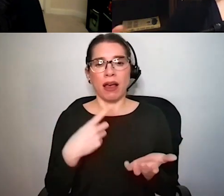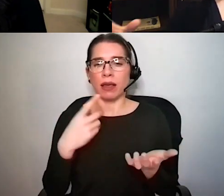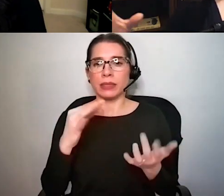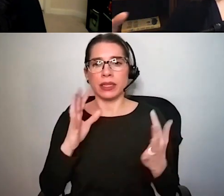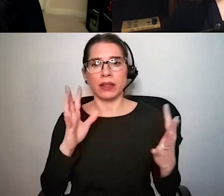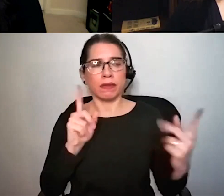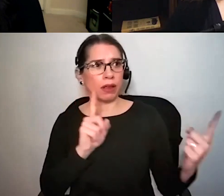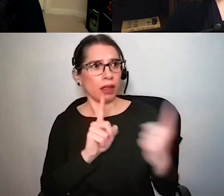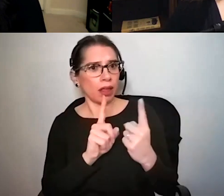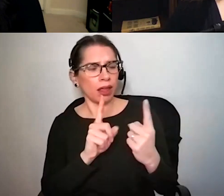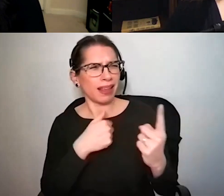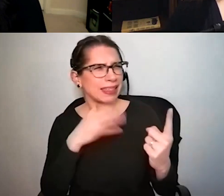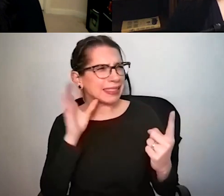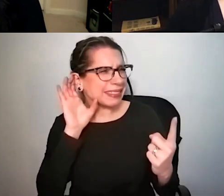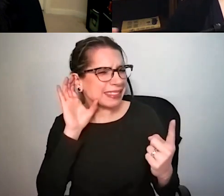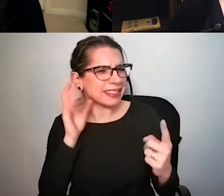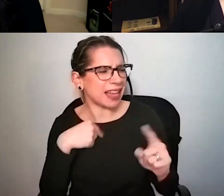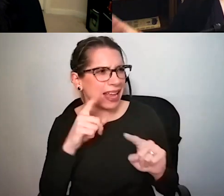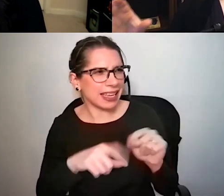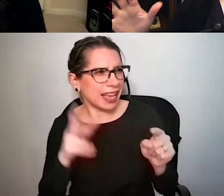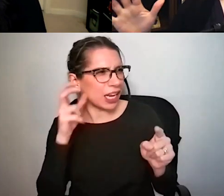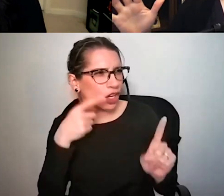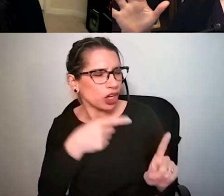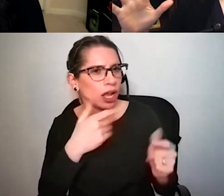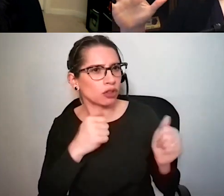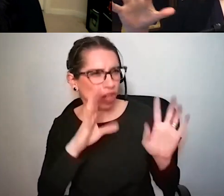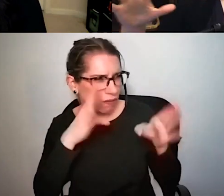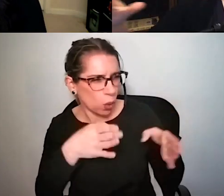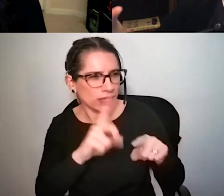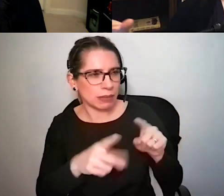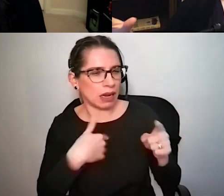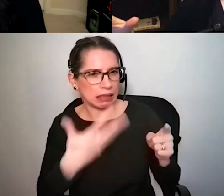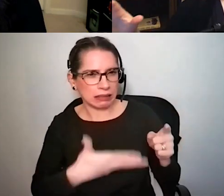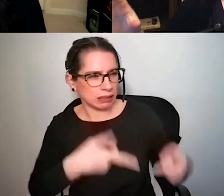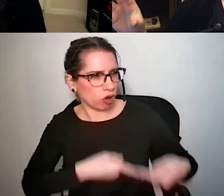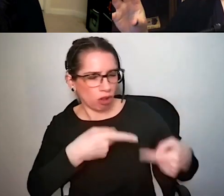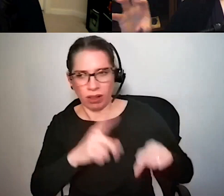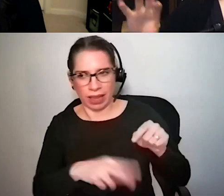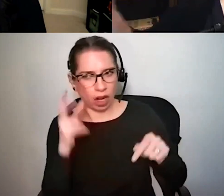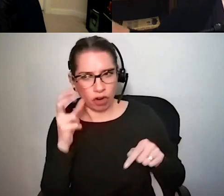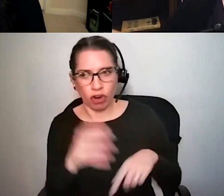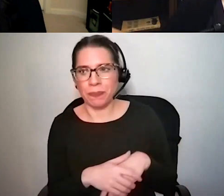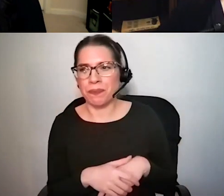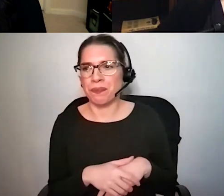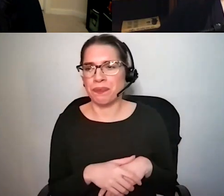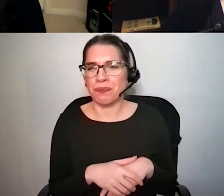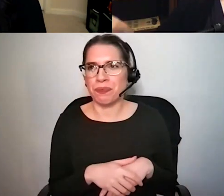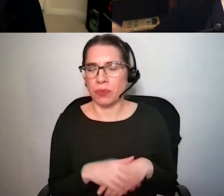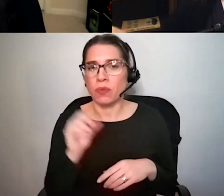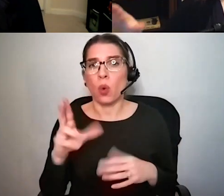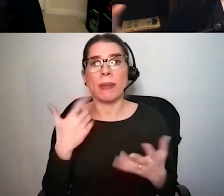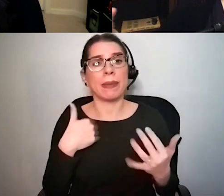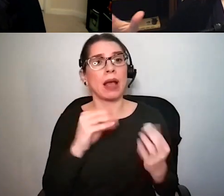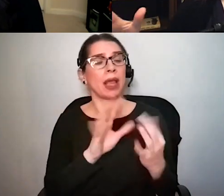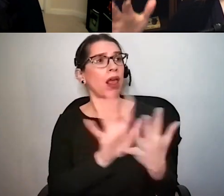somebody even if you're trying to focus on them or sometimes um you know you're in a crowded room and then you suddenly hear your name or